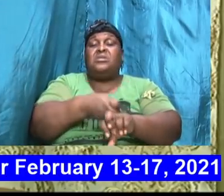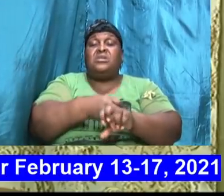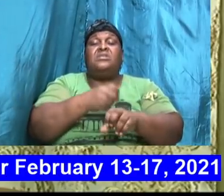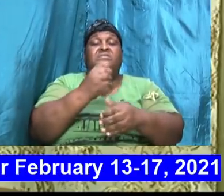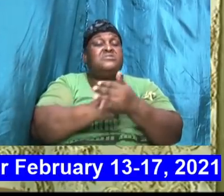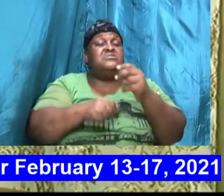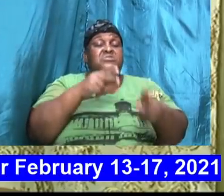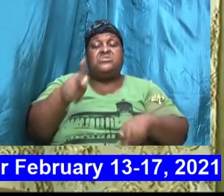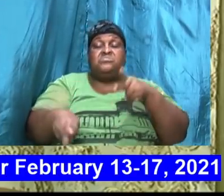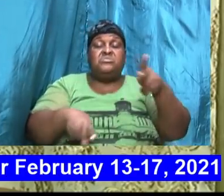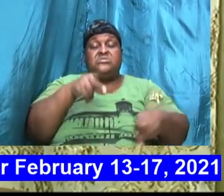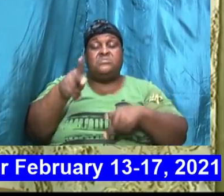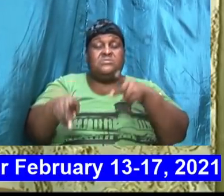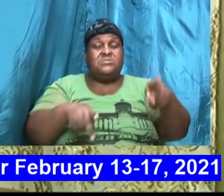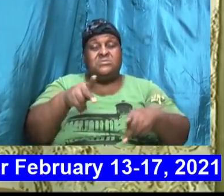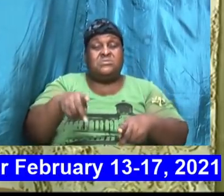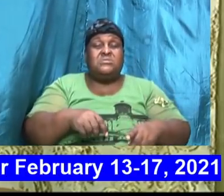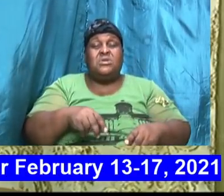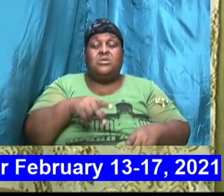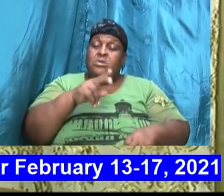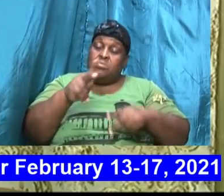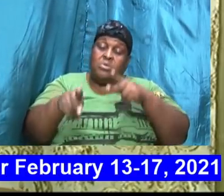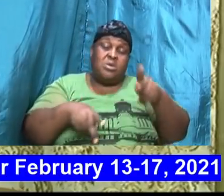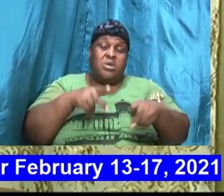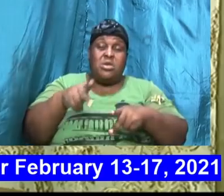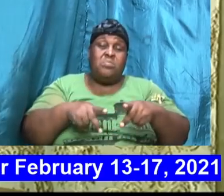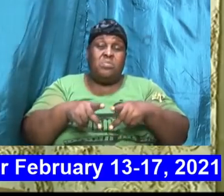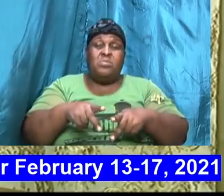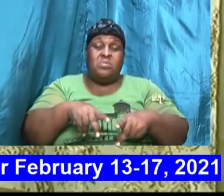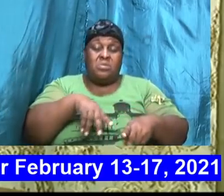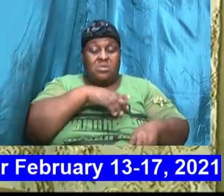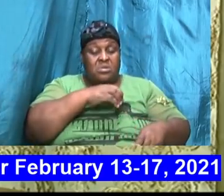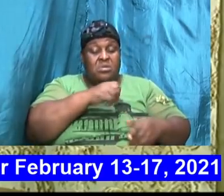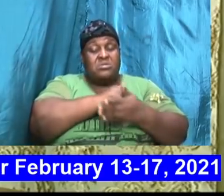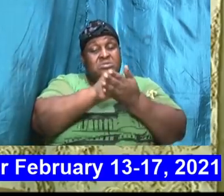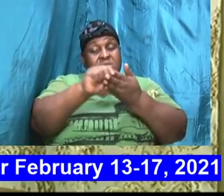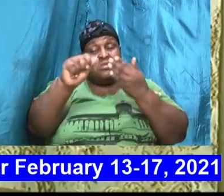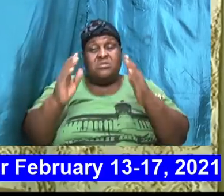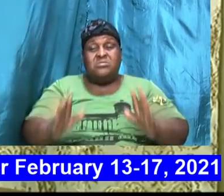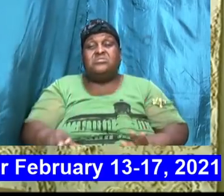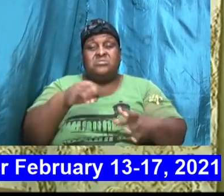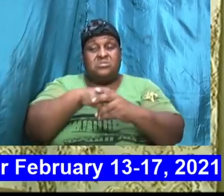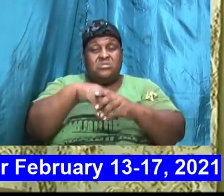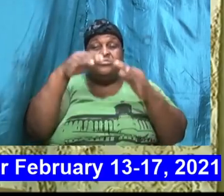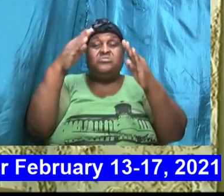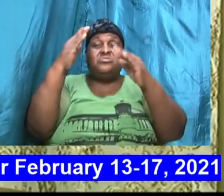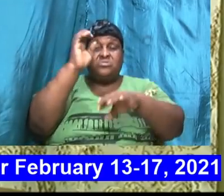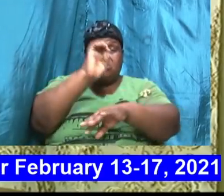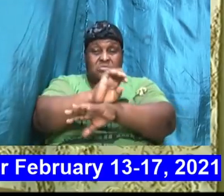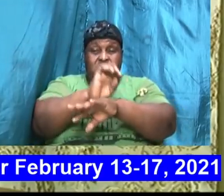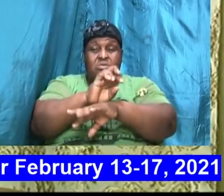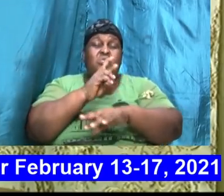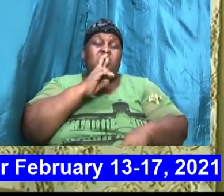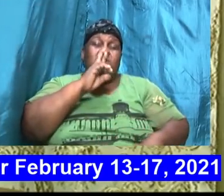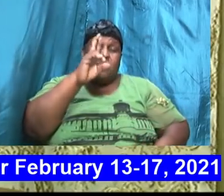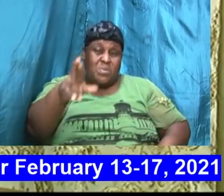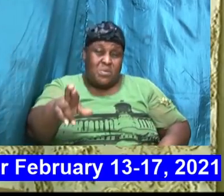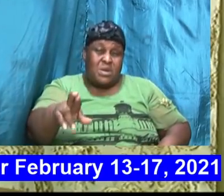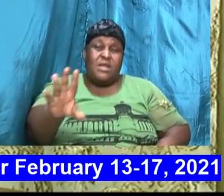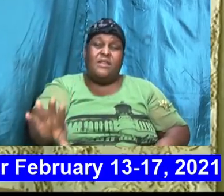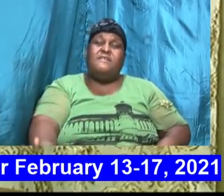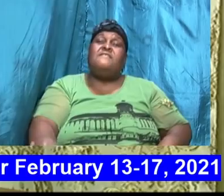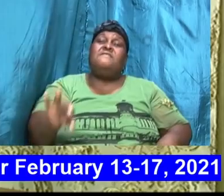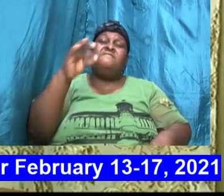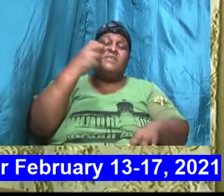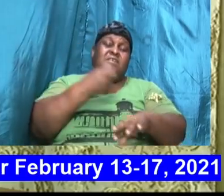And, you know, folks, saints of God in the church, you know, really, you know, find